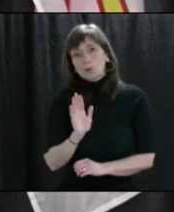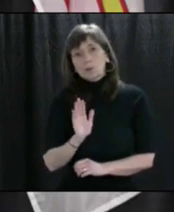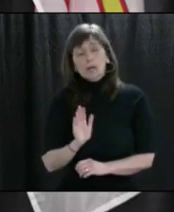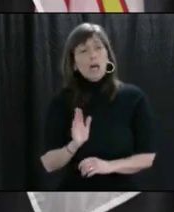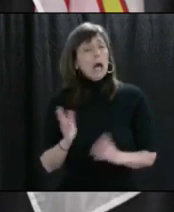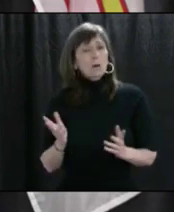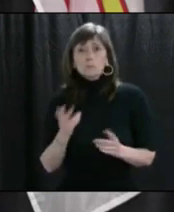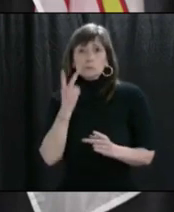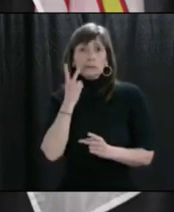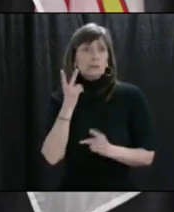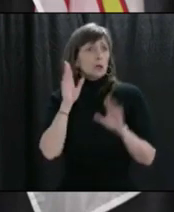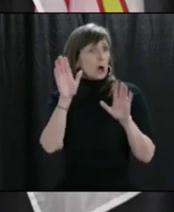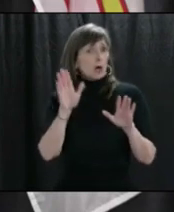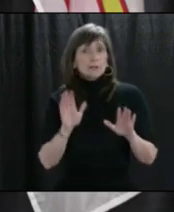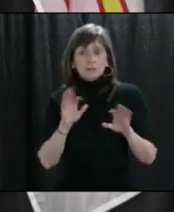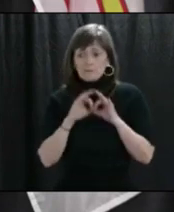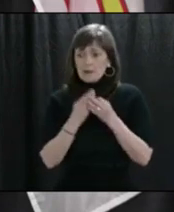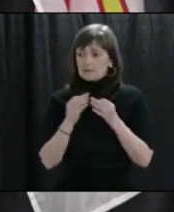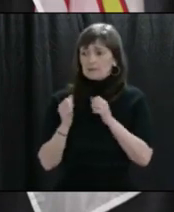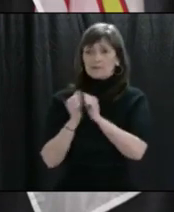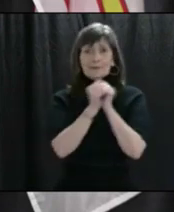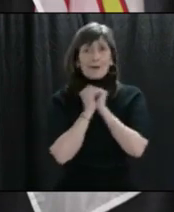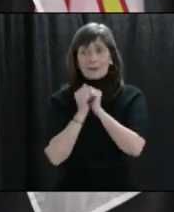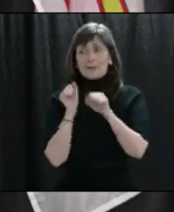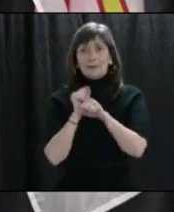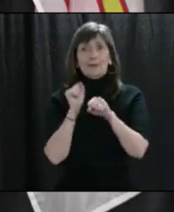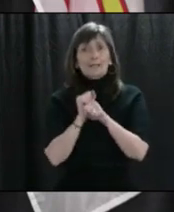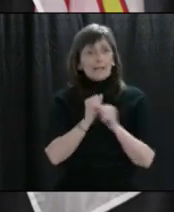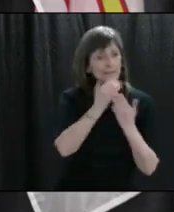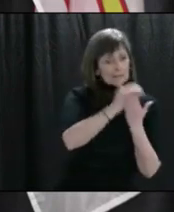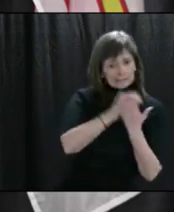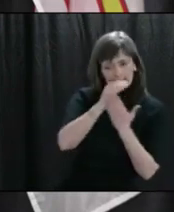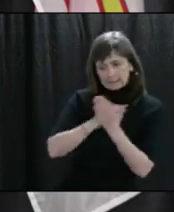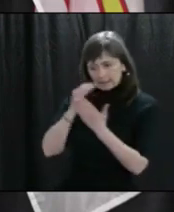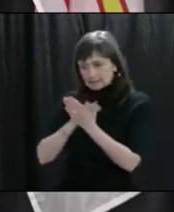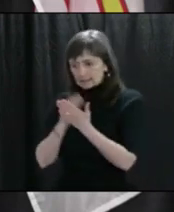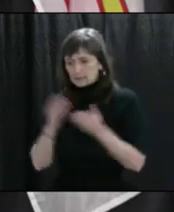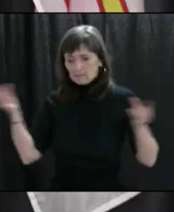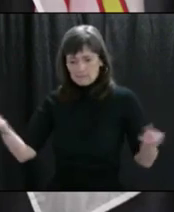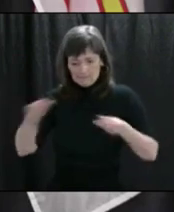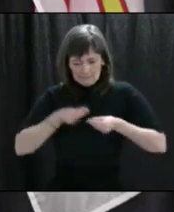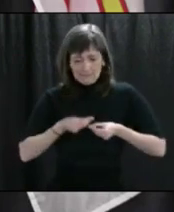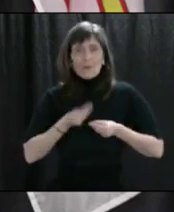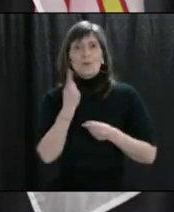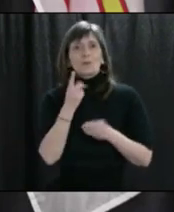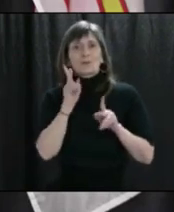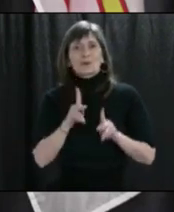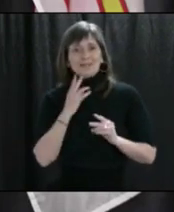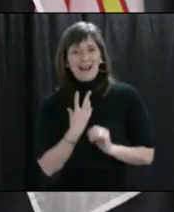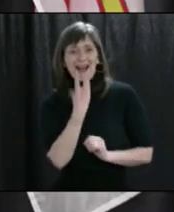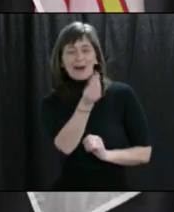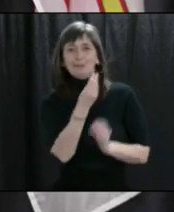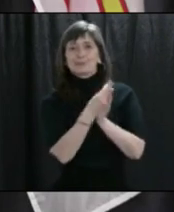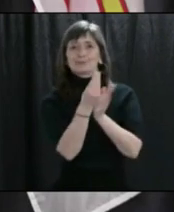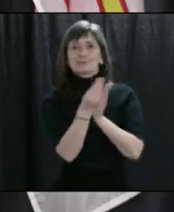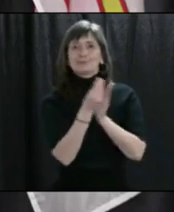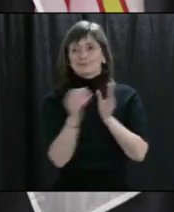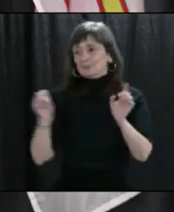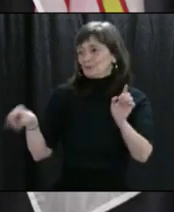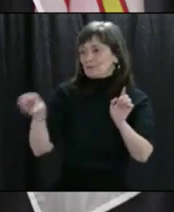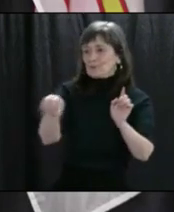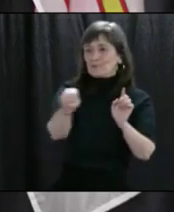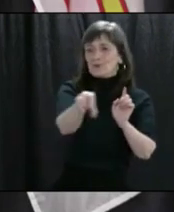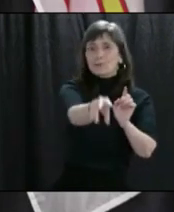seen great examples of families working together, compiling their lists to cut down on the amount of people going out to the stores.